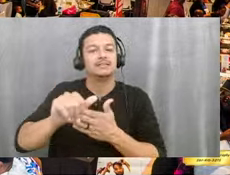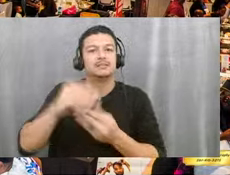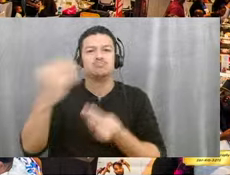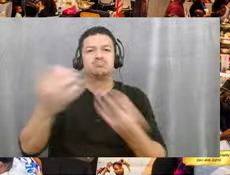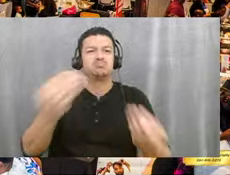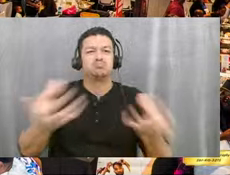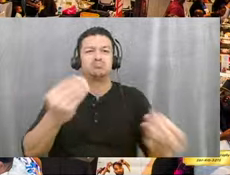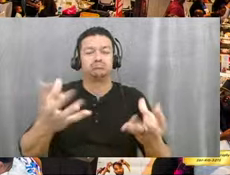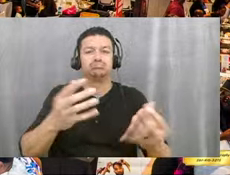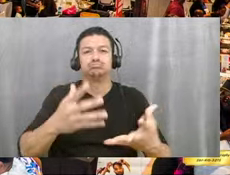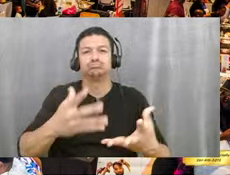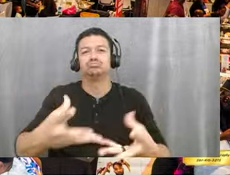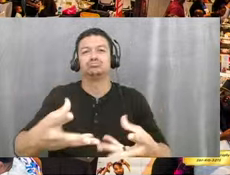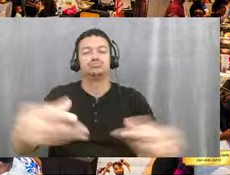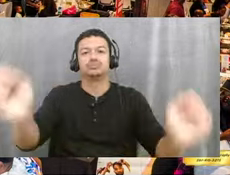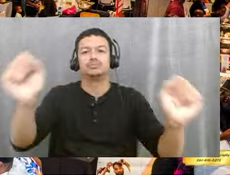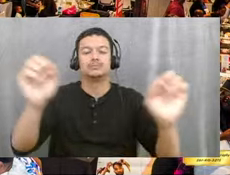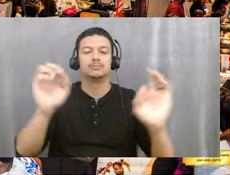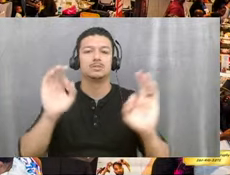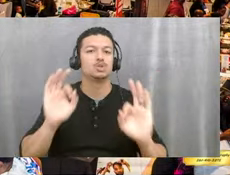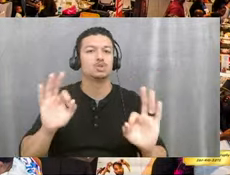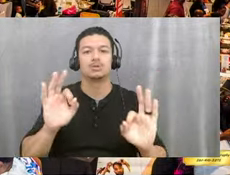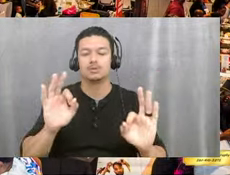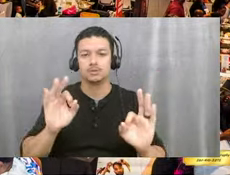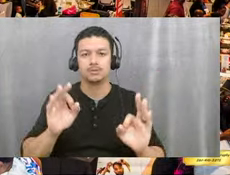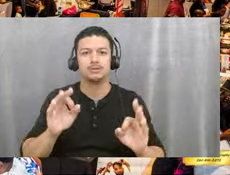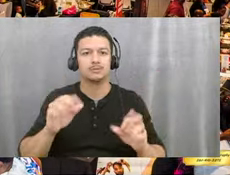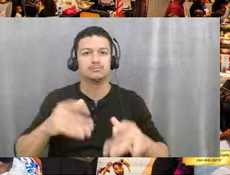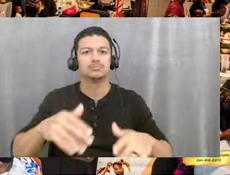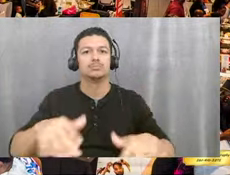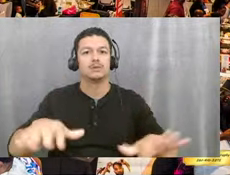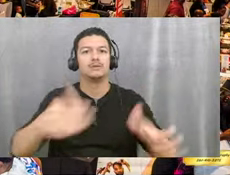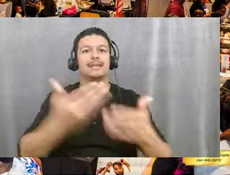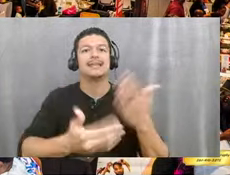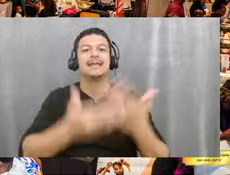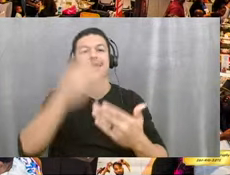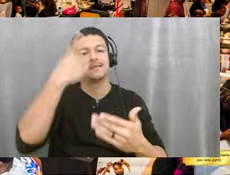and will make their way, uh, their hand, make their way into the hands of small businesses.